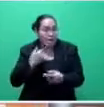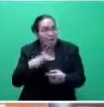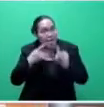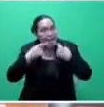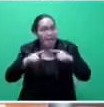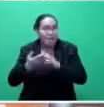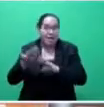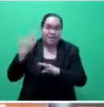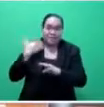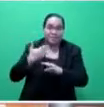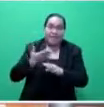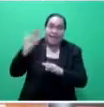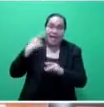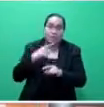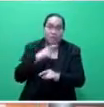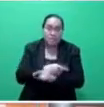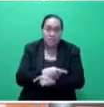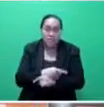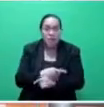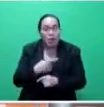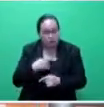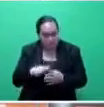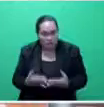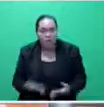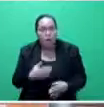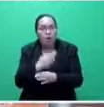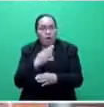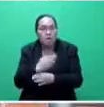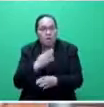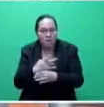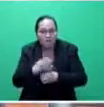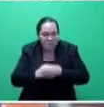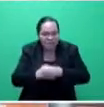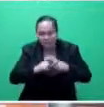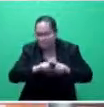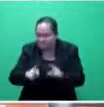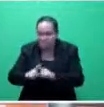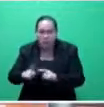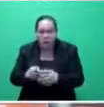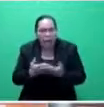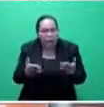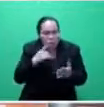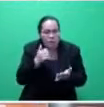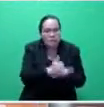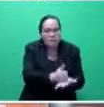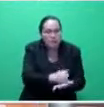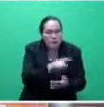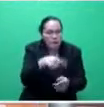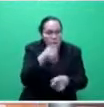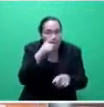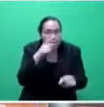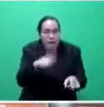other day, and also announced last week, Mr. Speaker, sir, we are currently now working out mechanisms as to how to assist those